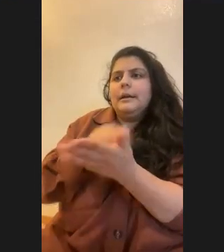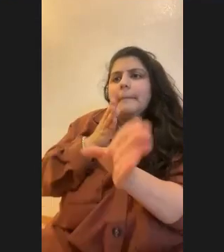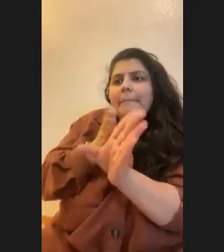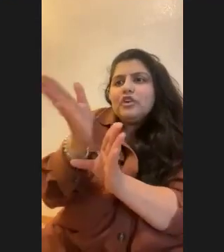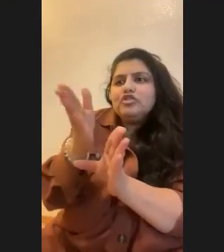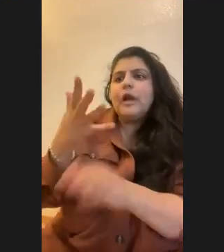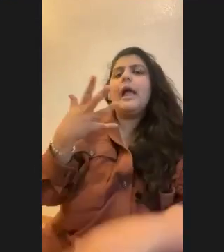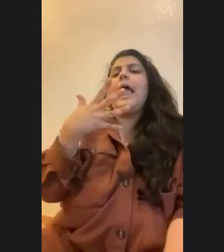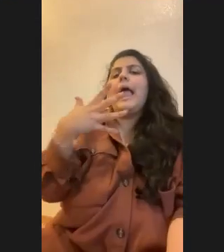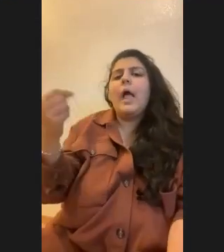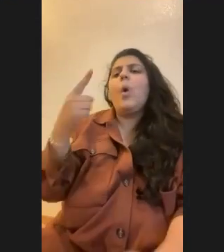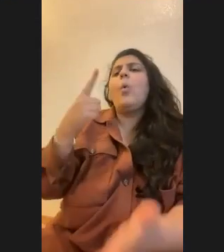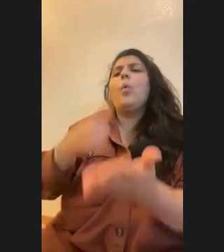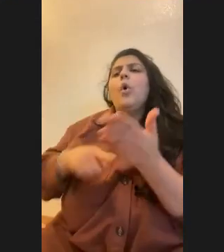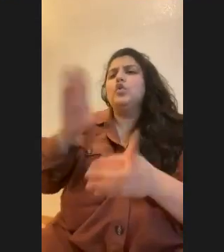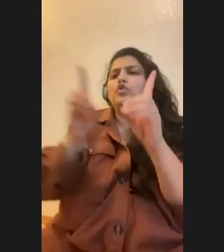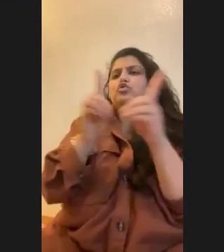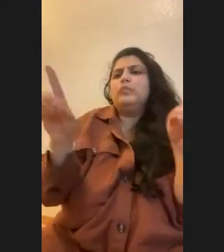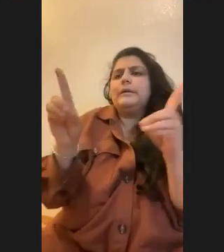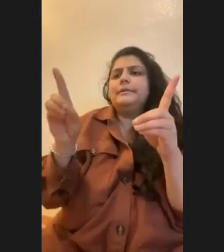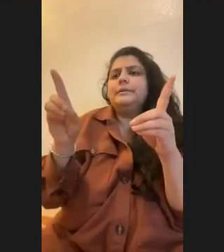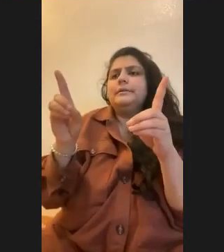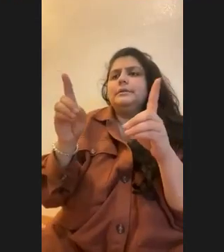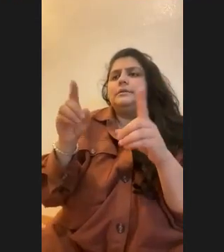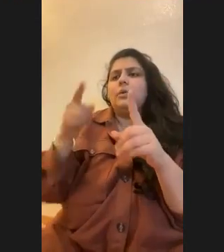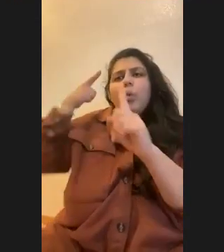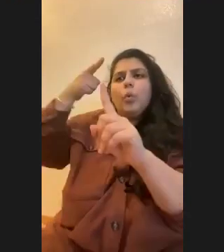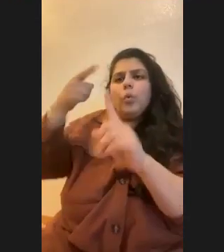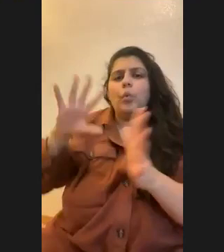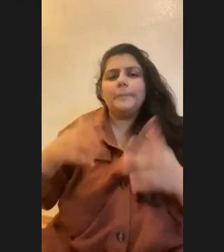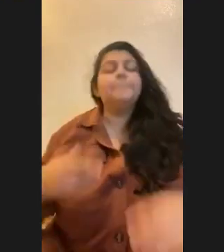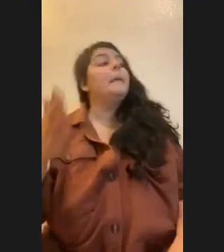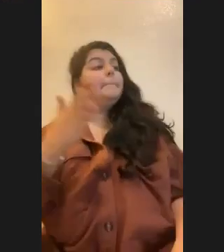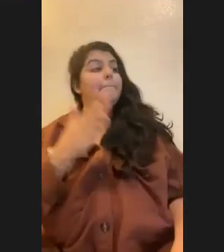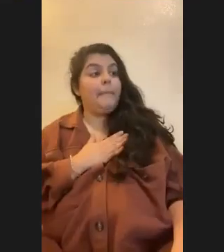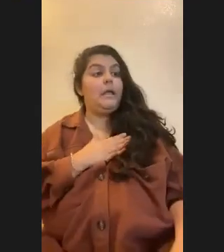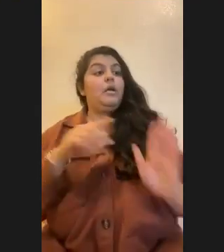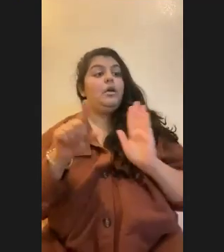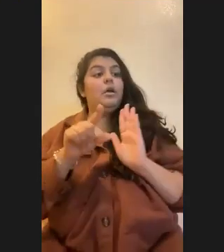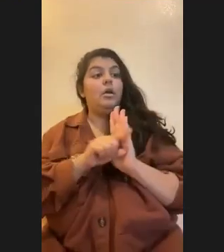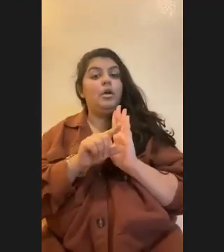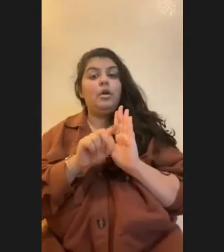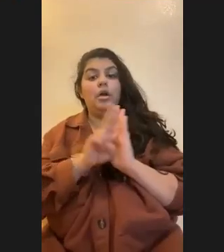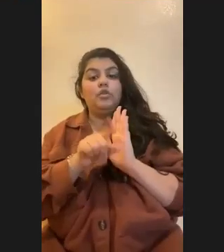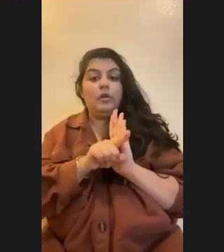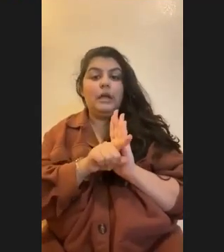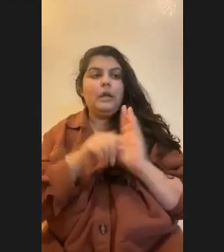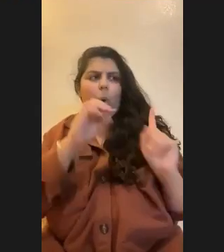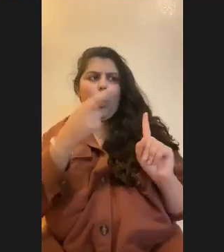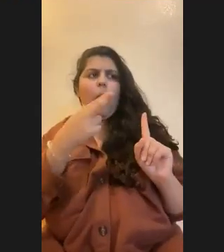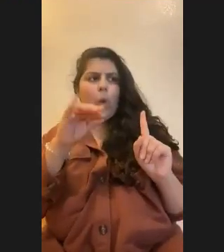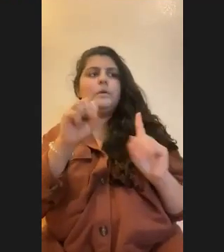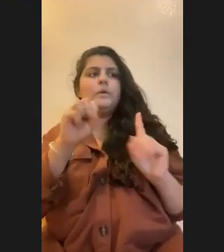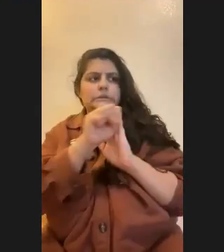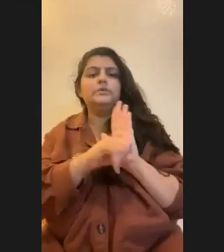currently working toward? Yeah. So my undergraduate was at a high state as well, but I did ecological